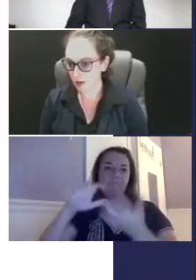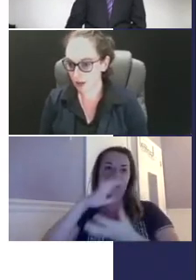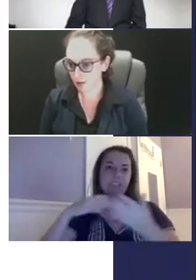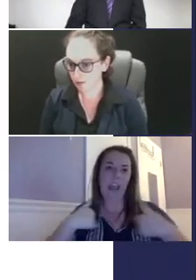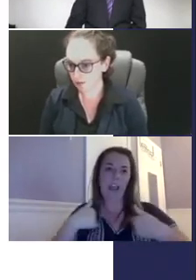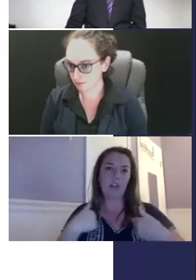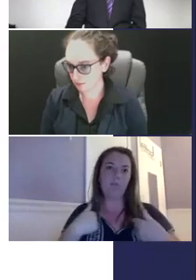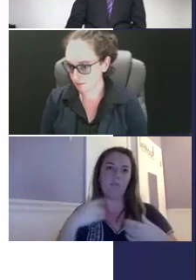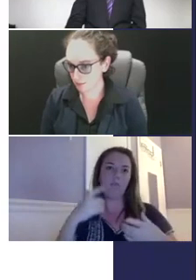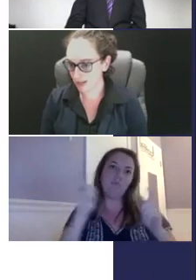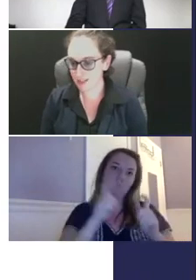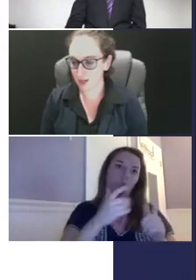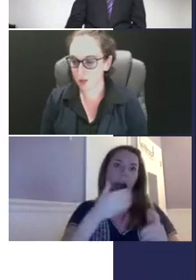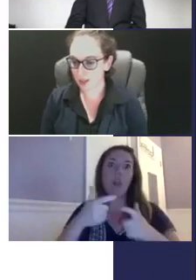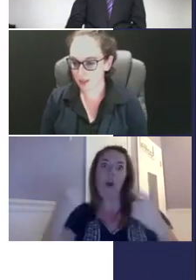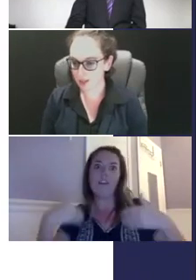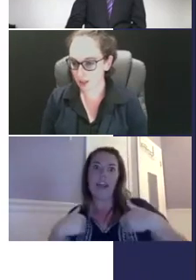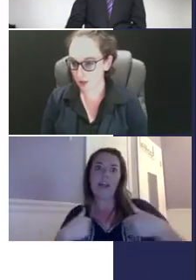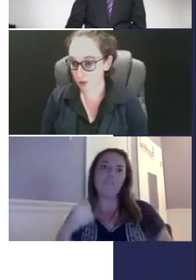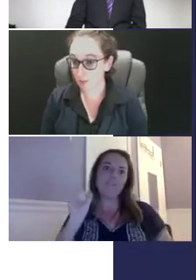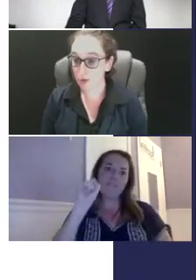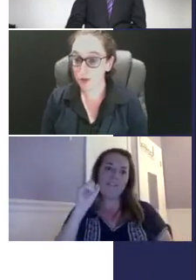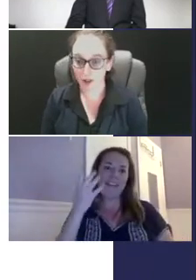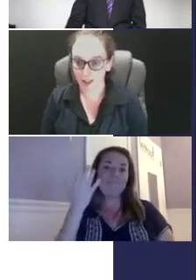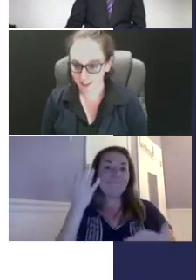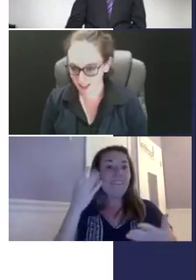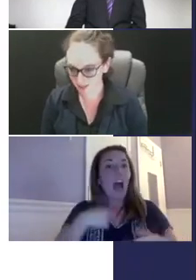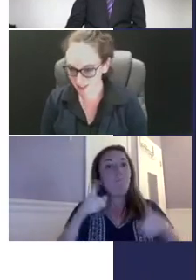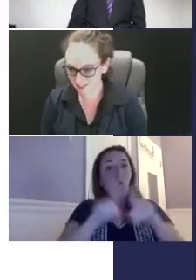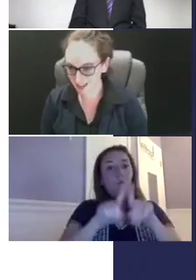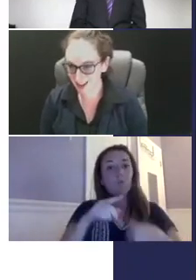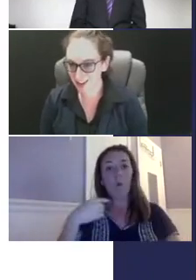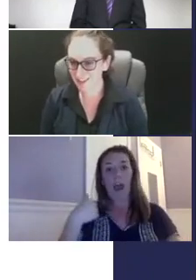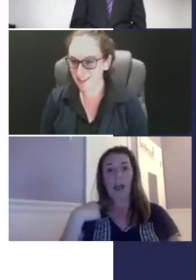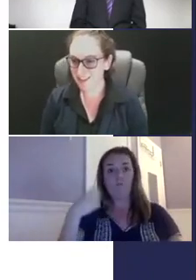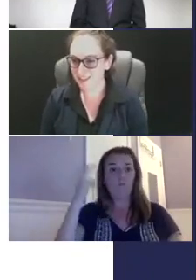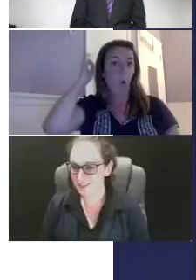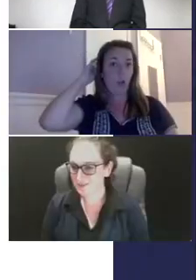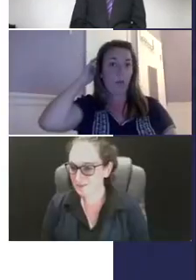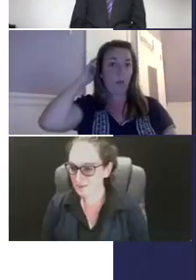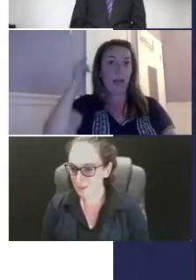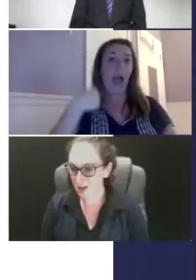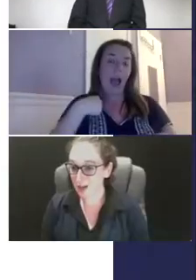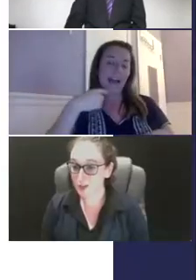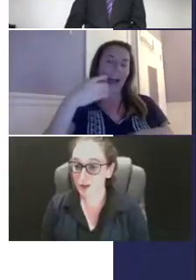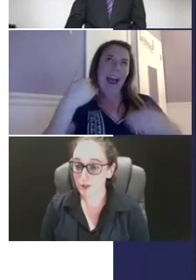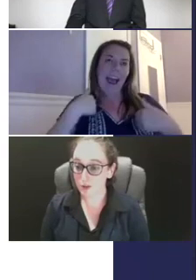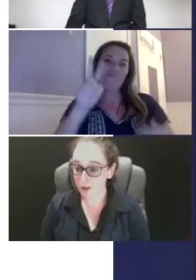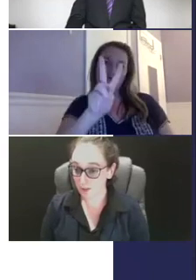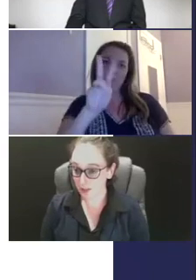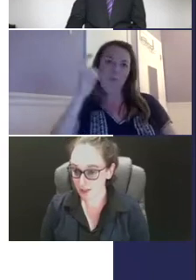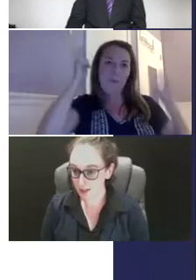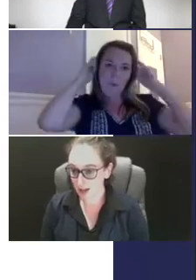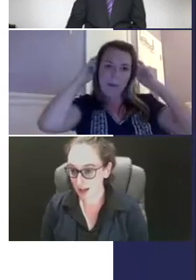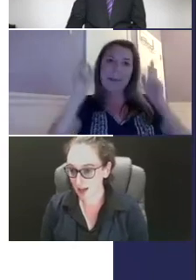veterinary mixed animal clinics here as well, both small and large animals. So I also have a